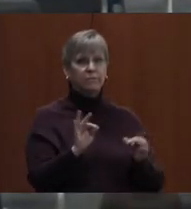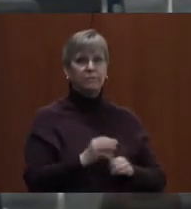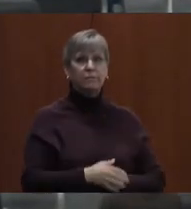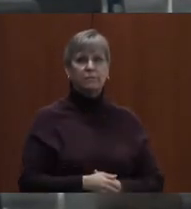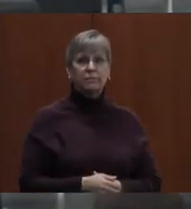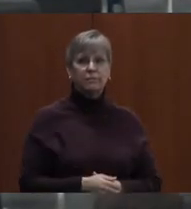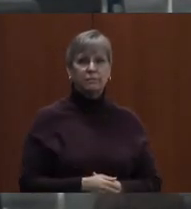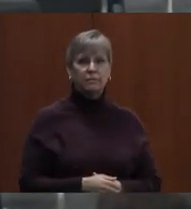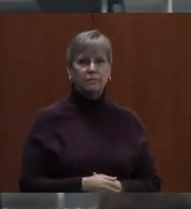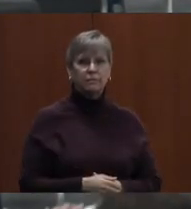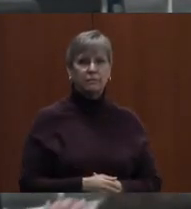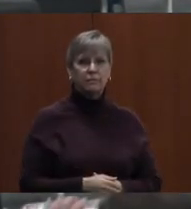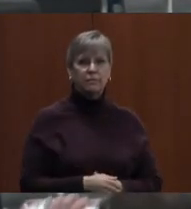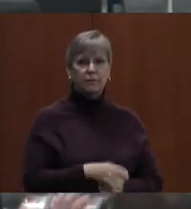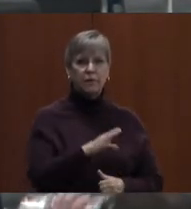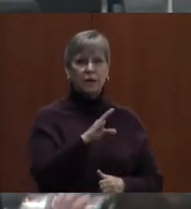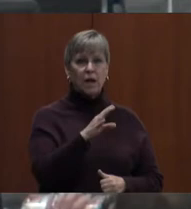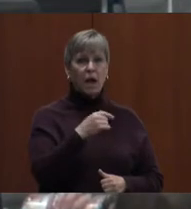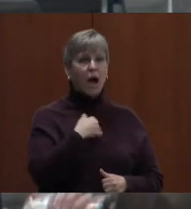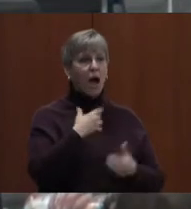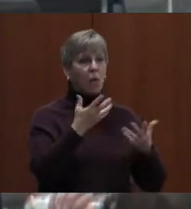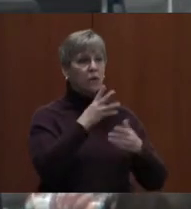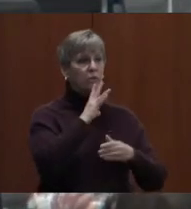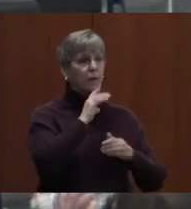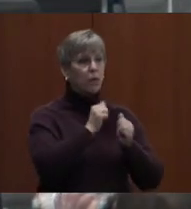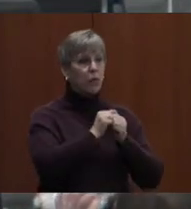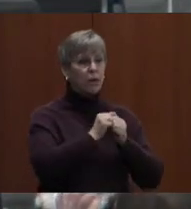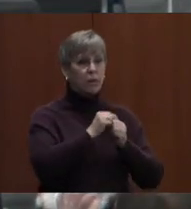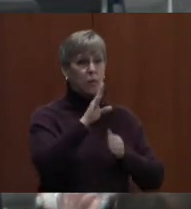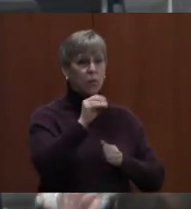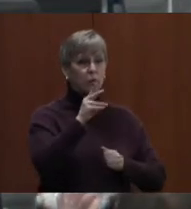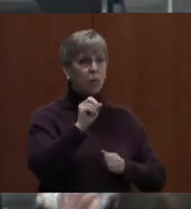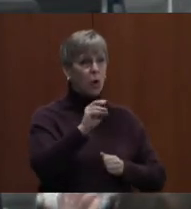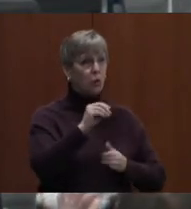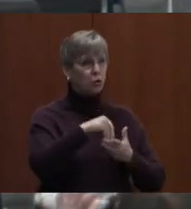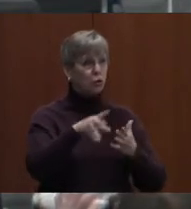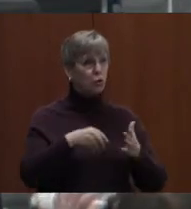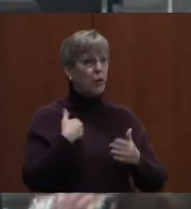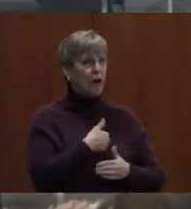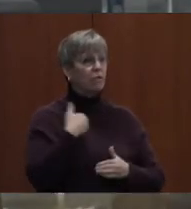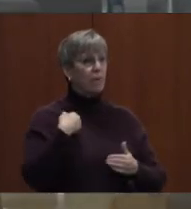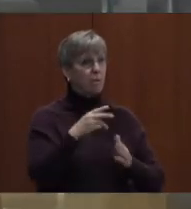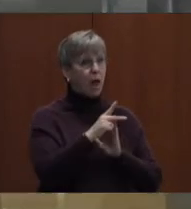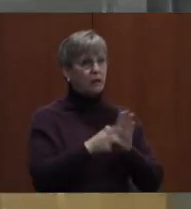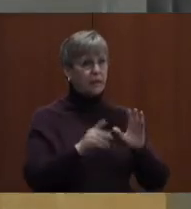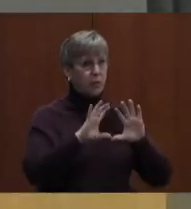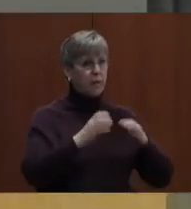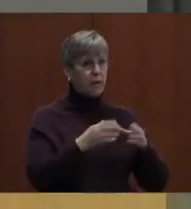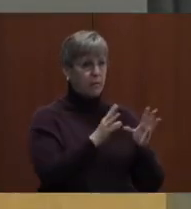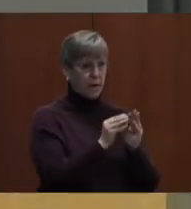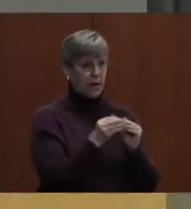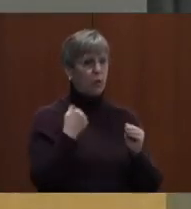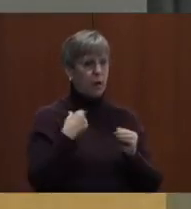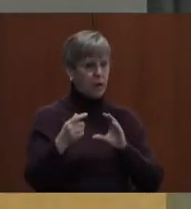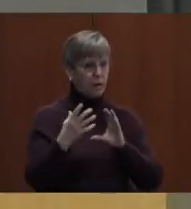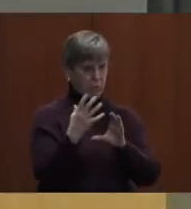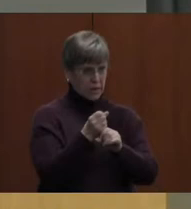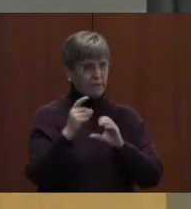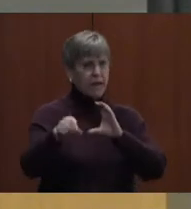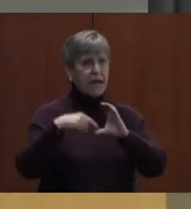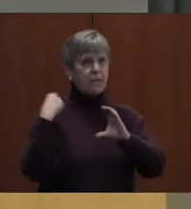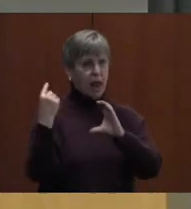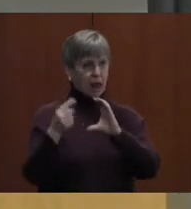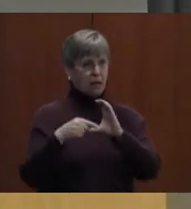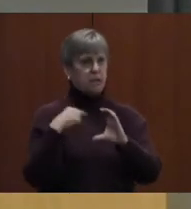Colleagues? Mr. Pickford. want to speak to the Boonesboro student. We have our policy committee meeting tomorrow. We also received several emails with similar